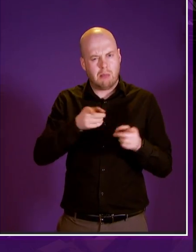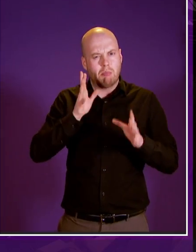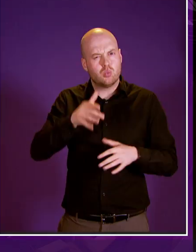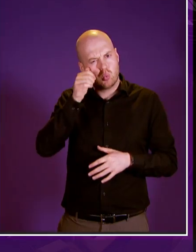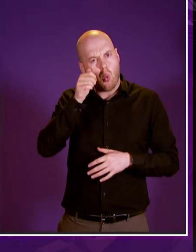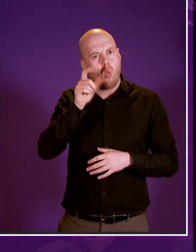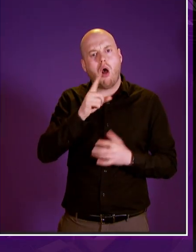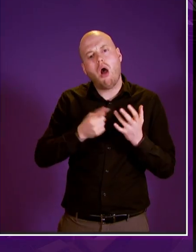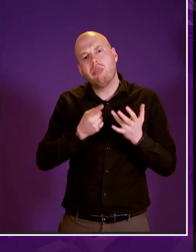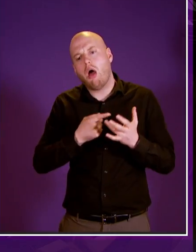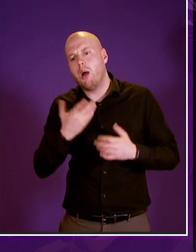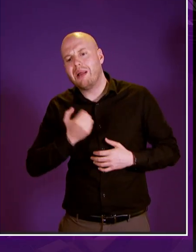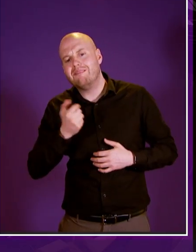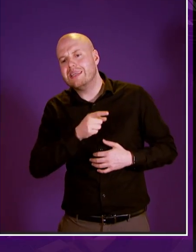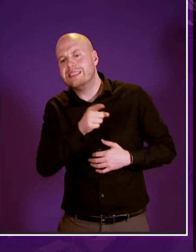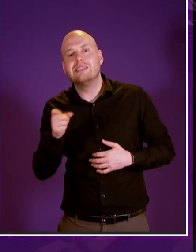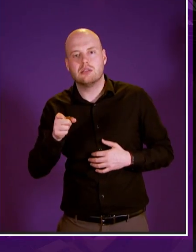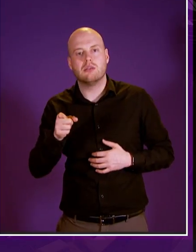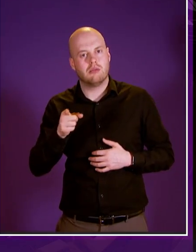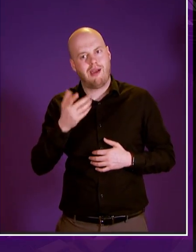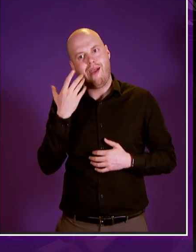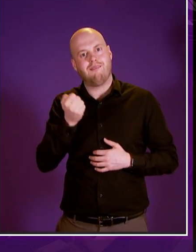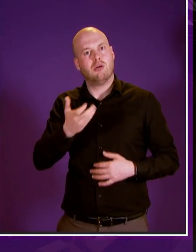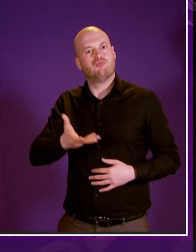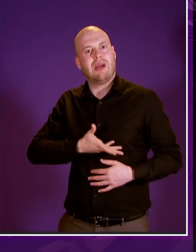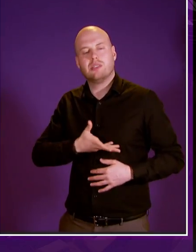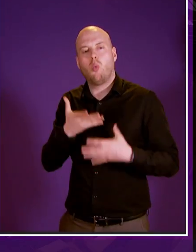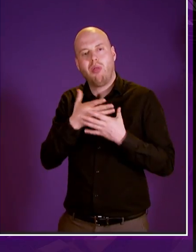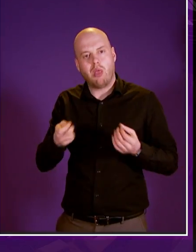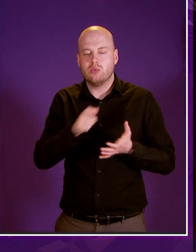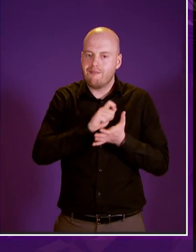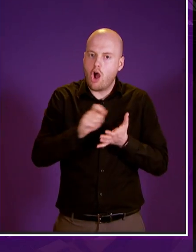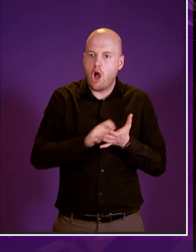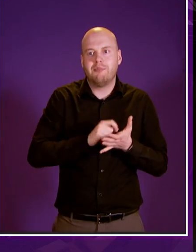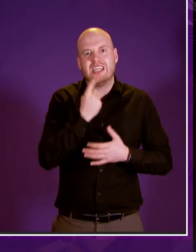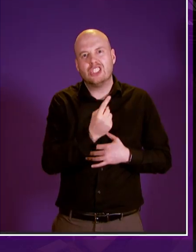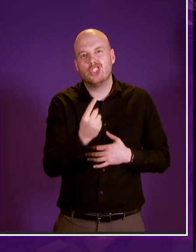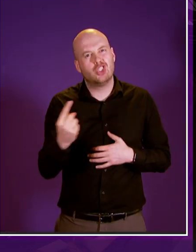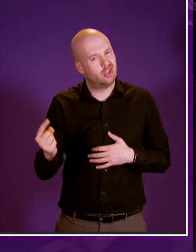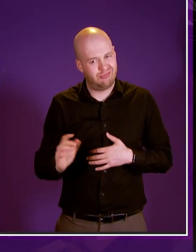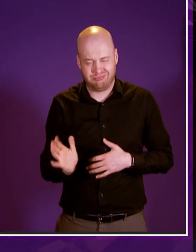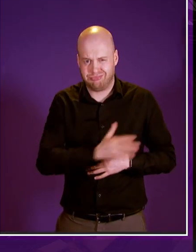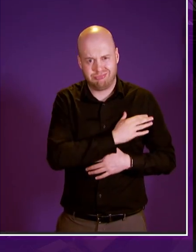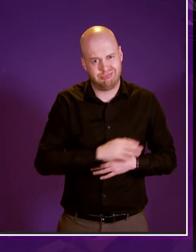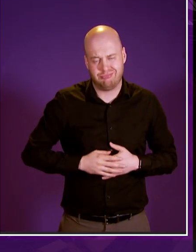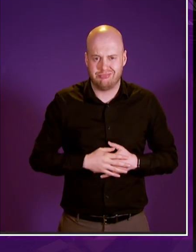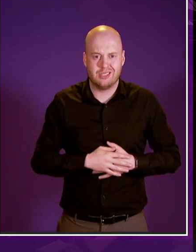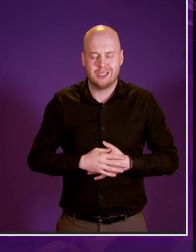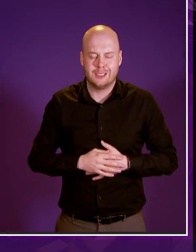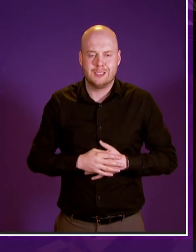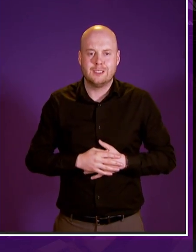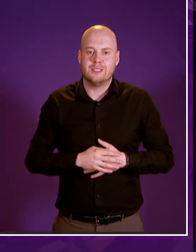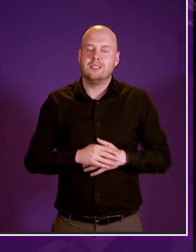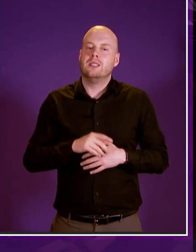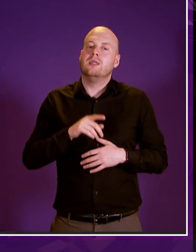having to complete another forum in conclusion presiding officer it is accepted it was adam